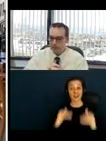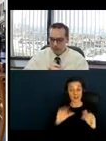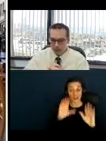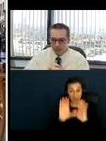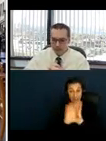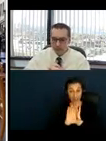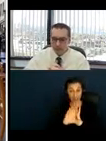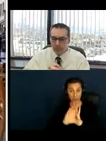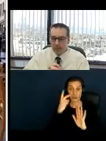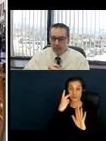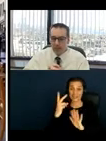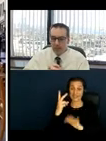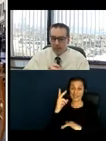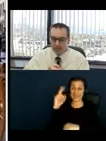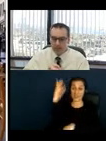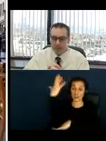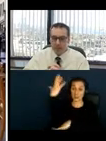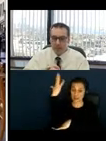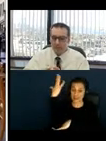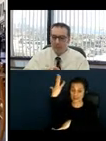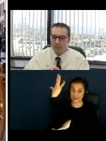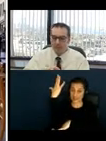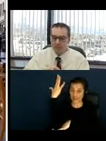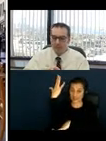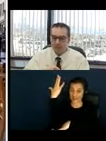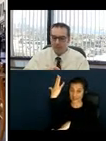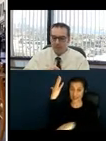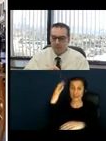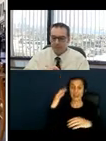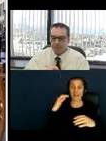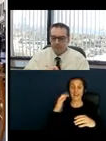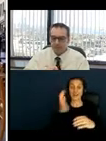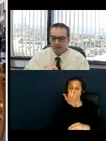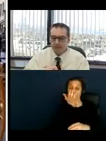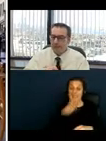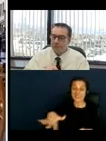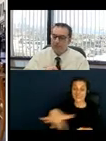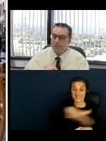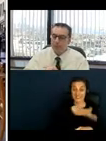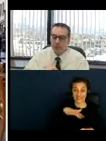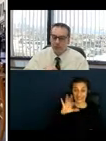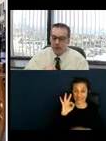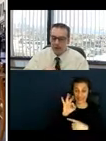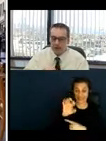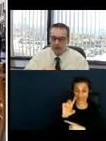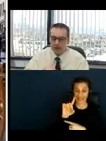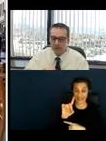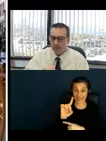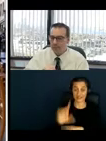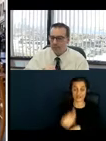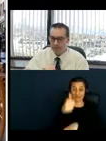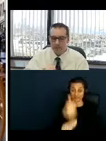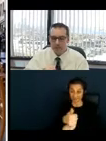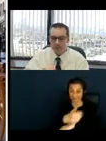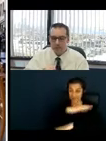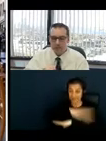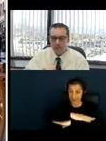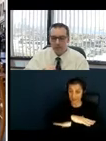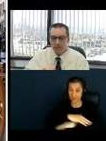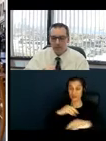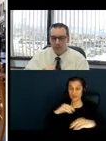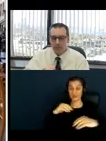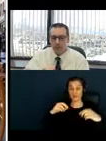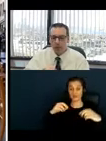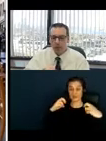the shade of a tree. However, it is in the middle of a field. And it placed solely on grass in what appears to be a field.